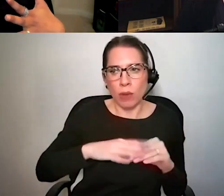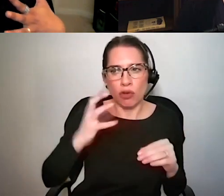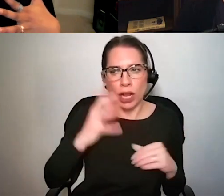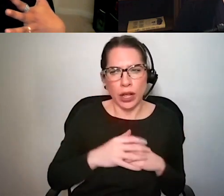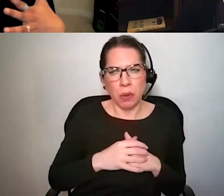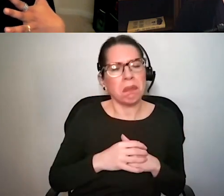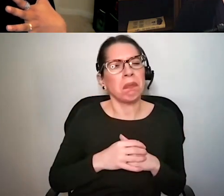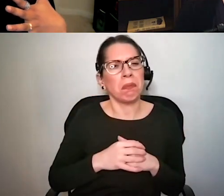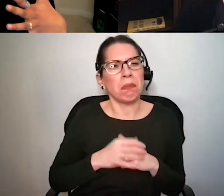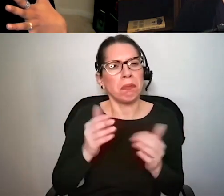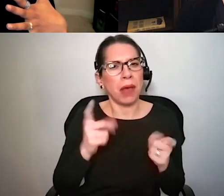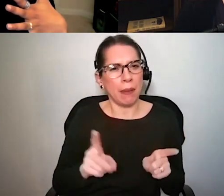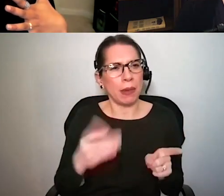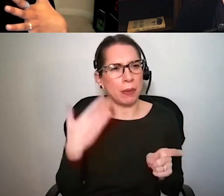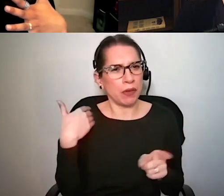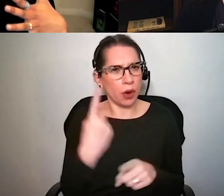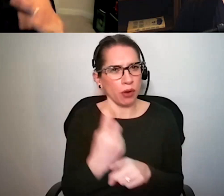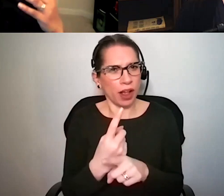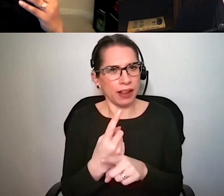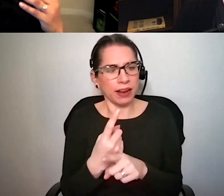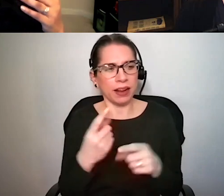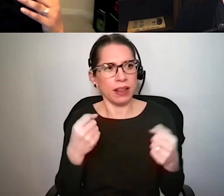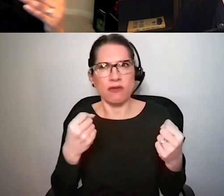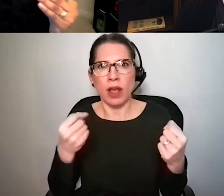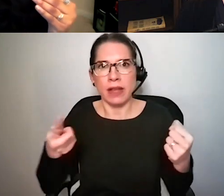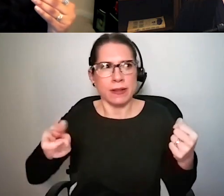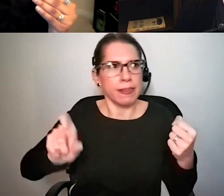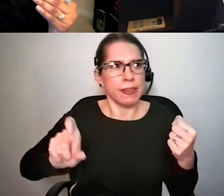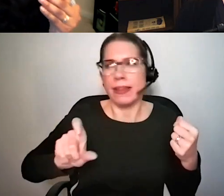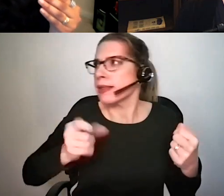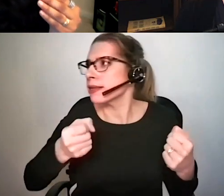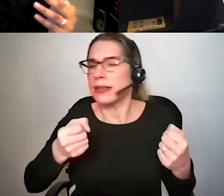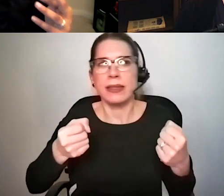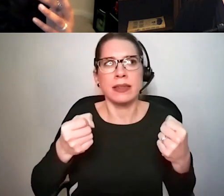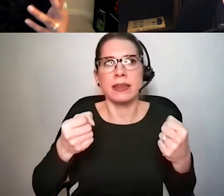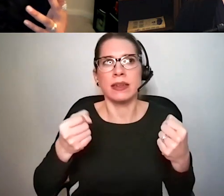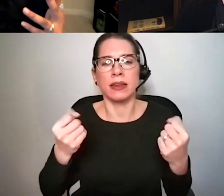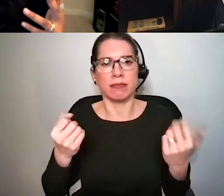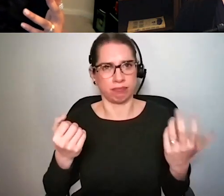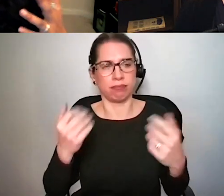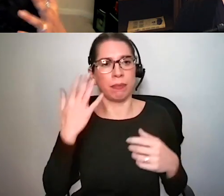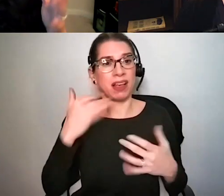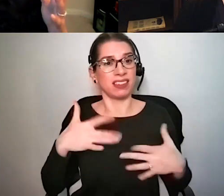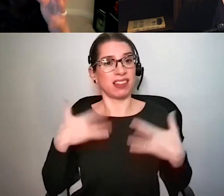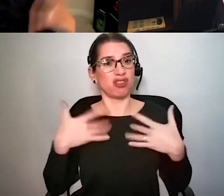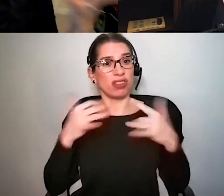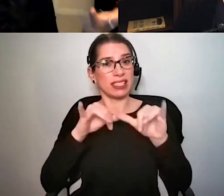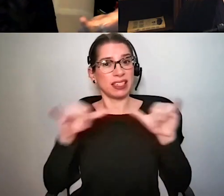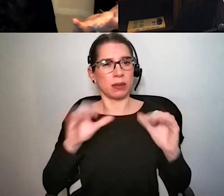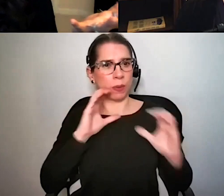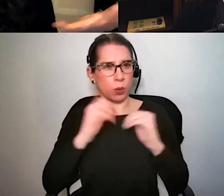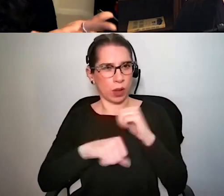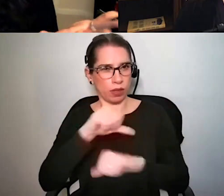in in in in such a way that they um prevent one from from working as well as it should or they